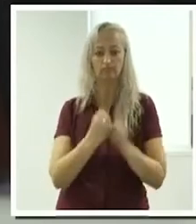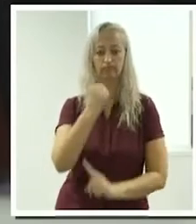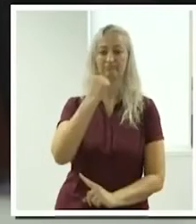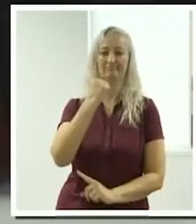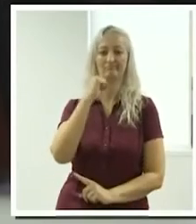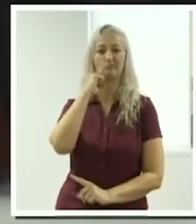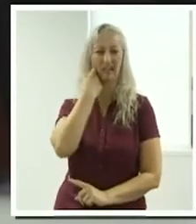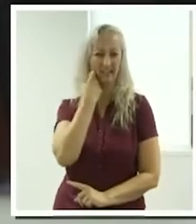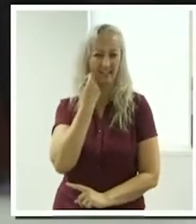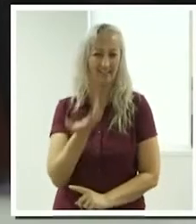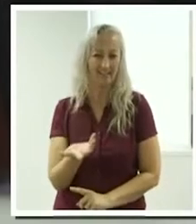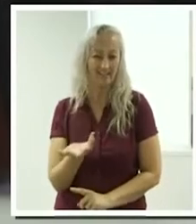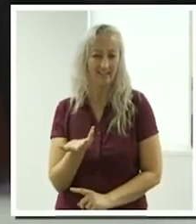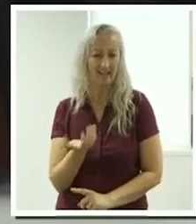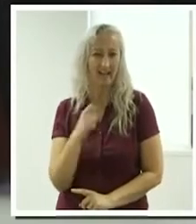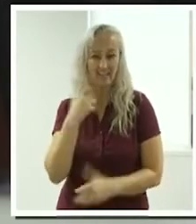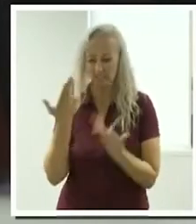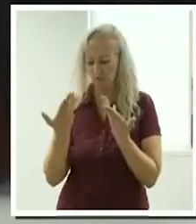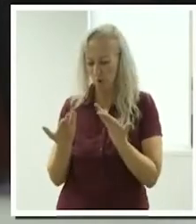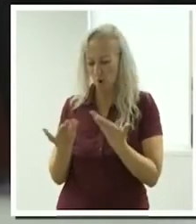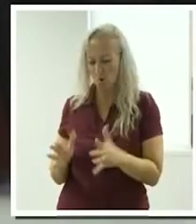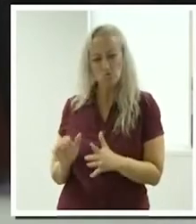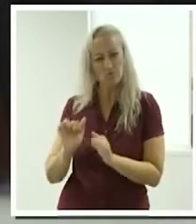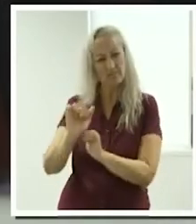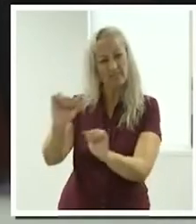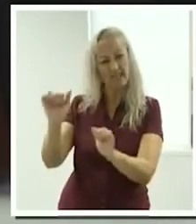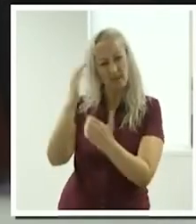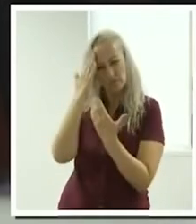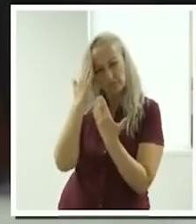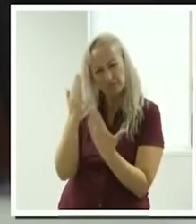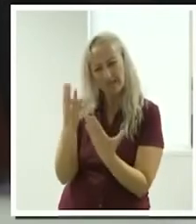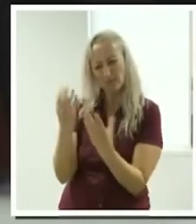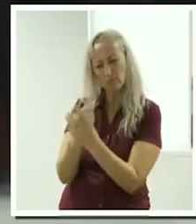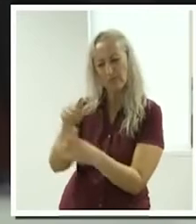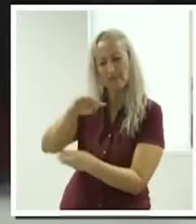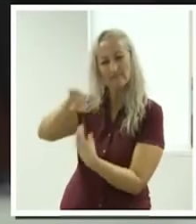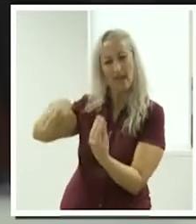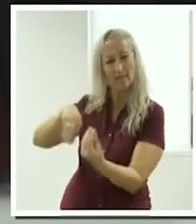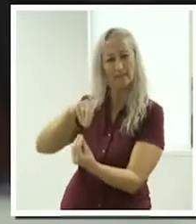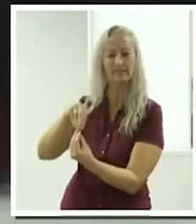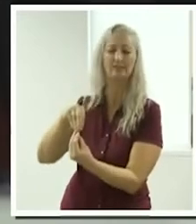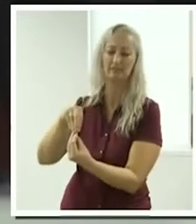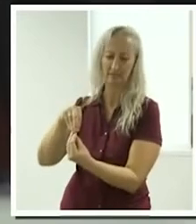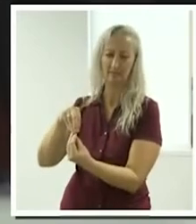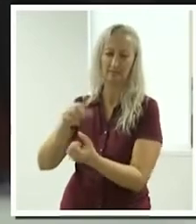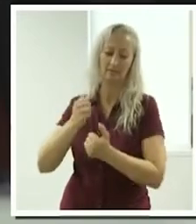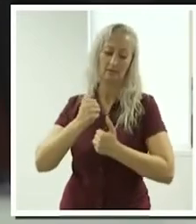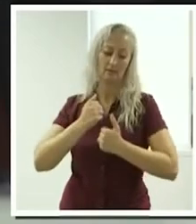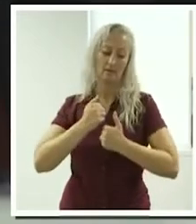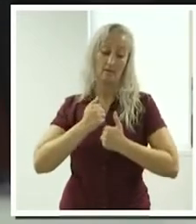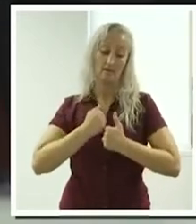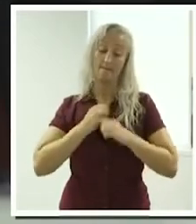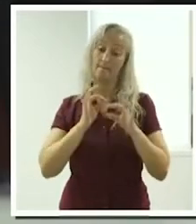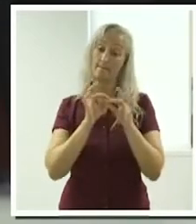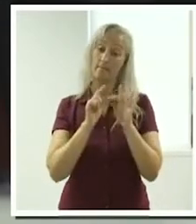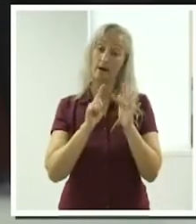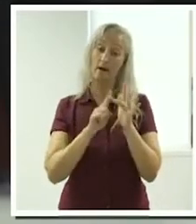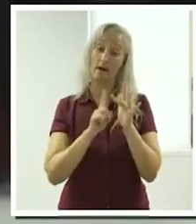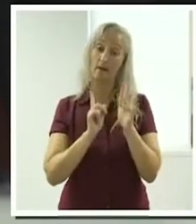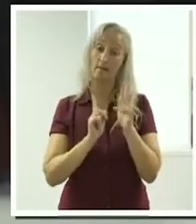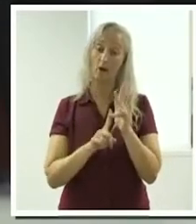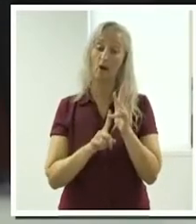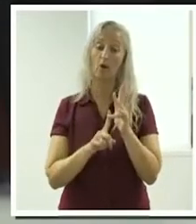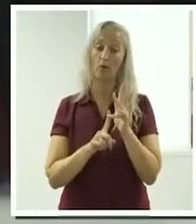and you will lose respect with that family. My bio is